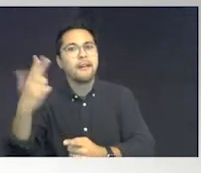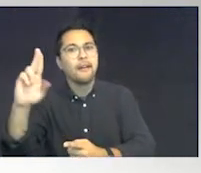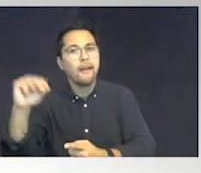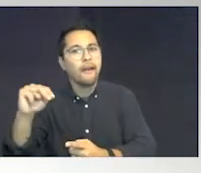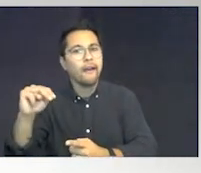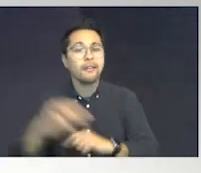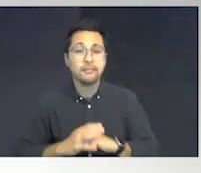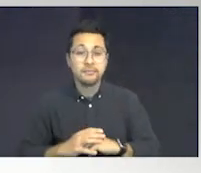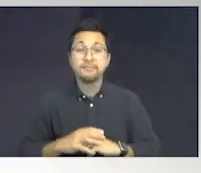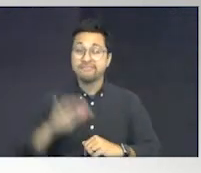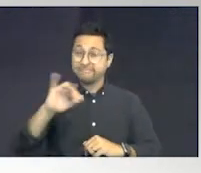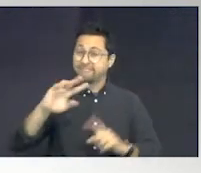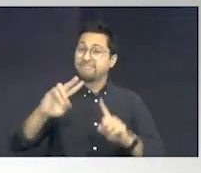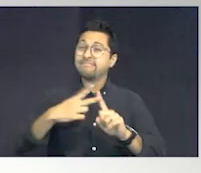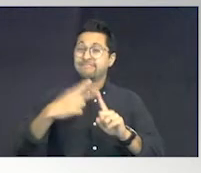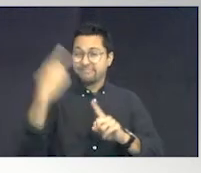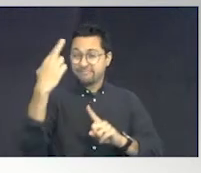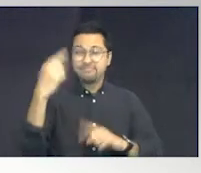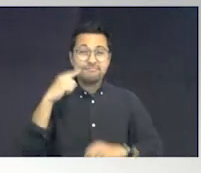Second leading cause of death.